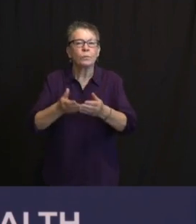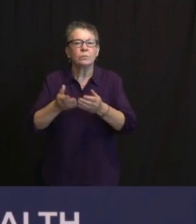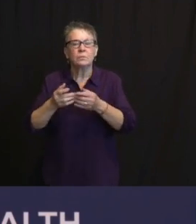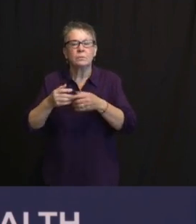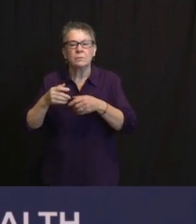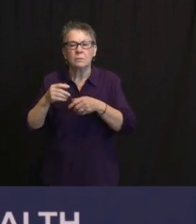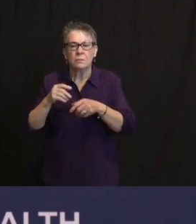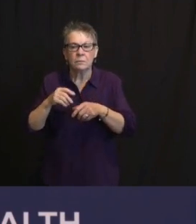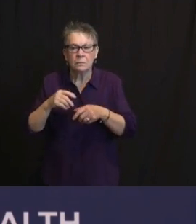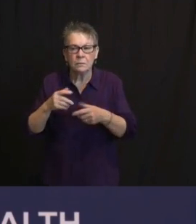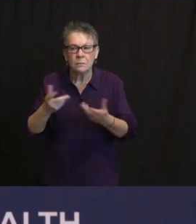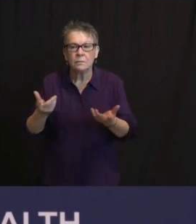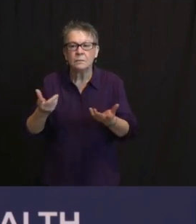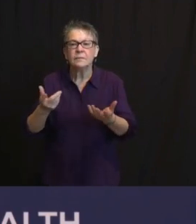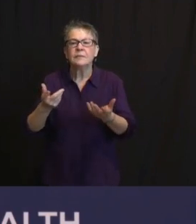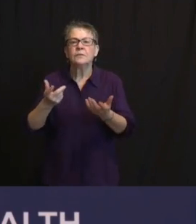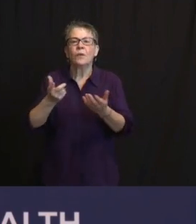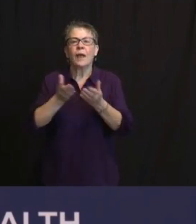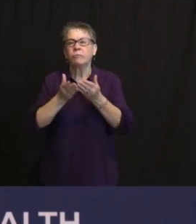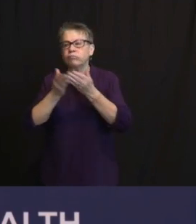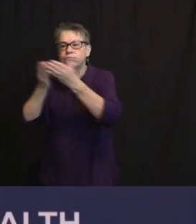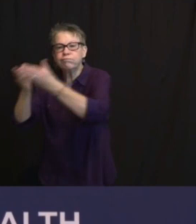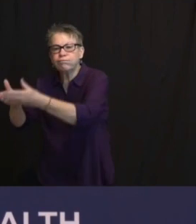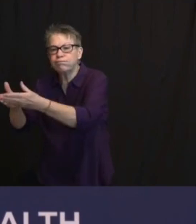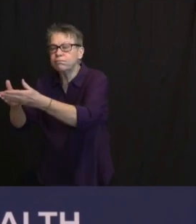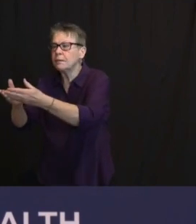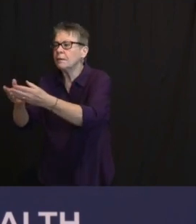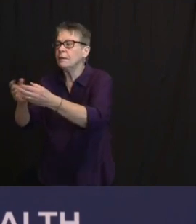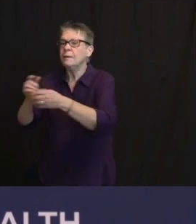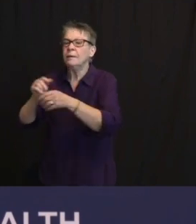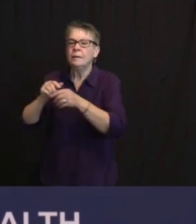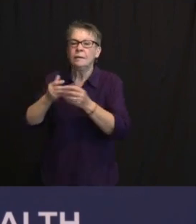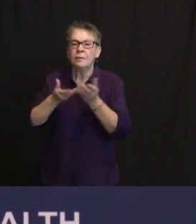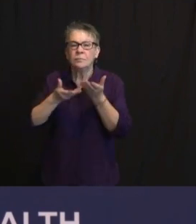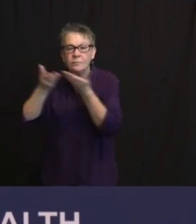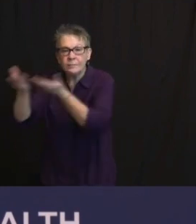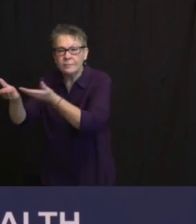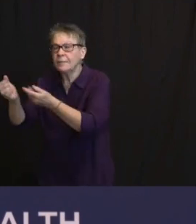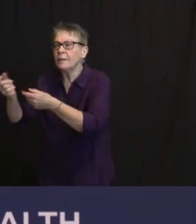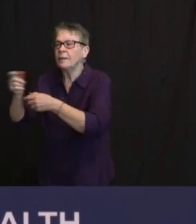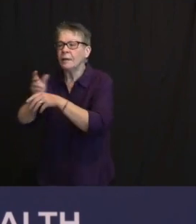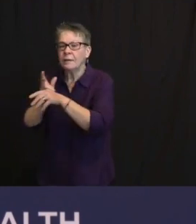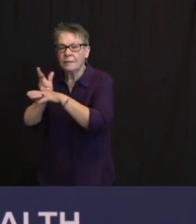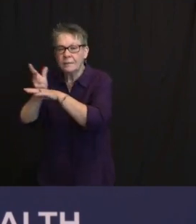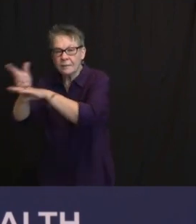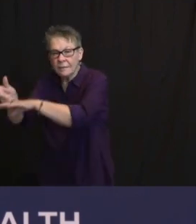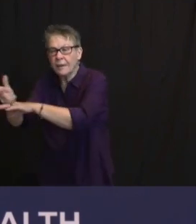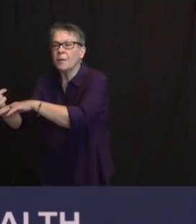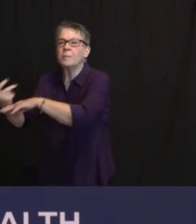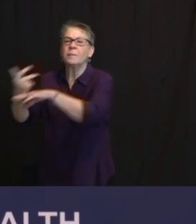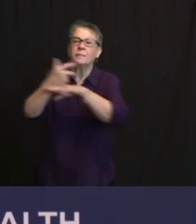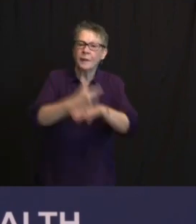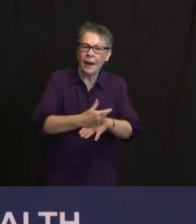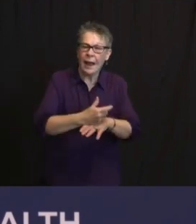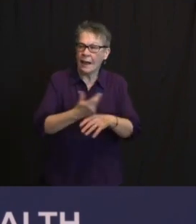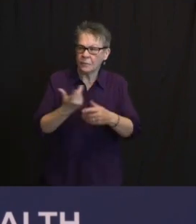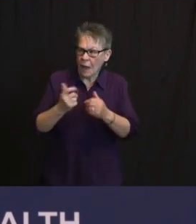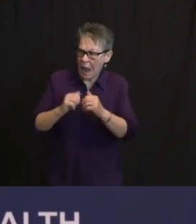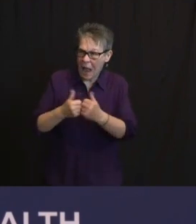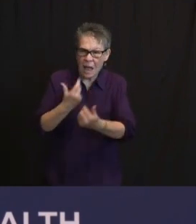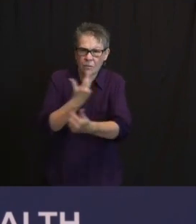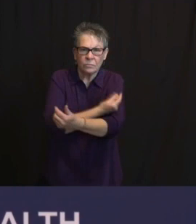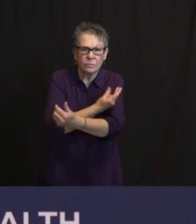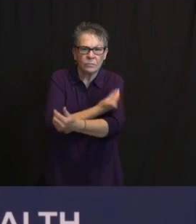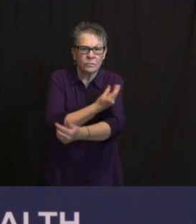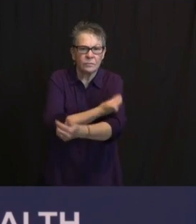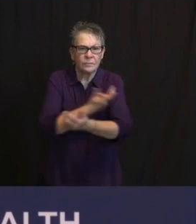COMMUNITY THAT IS UP AND DOWN THE STATE. SO HOW, THE EXACT HOW, IT MAY NOT BE THAT YOU'RE CALLING, DEPENDING ON WHO YOU ARE, YOU MAY NOT BE CALLING THE CALL CENTER